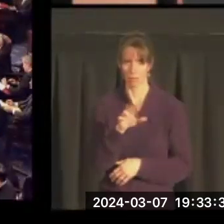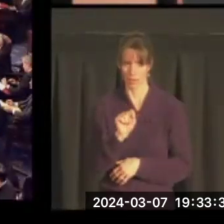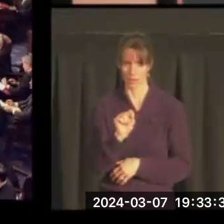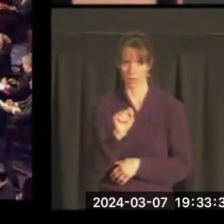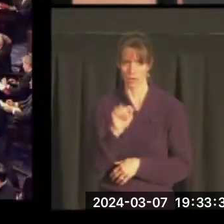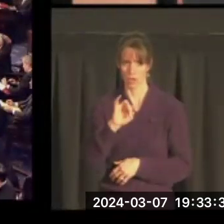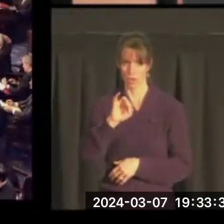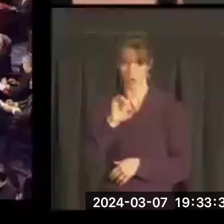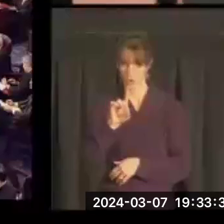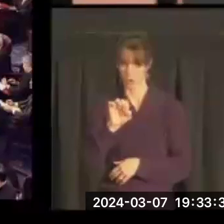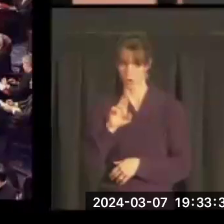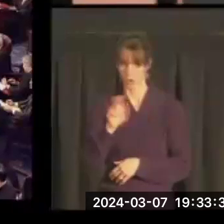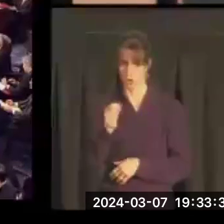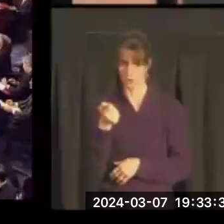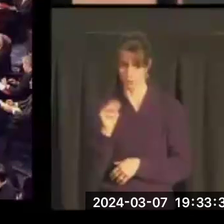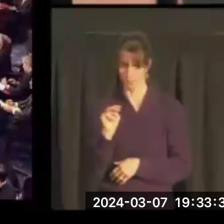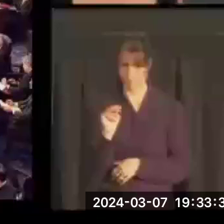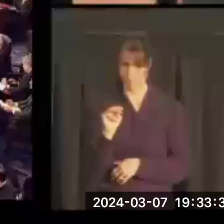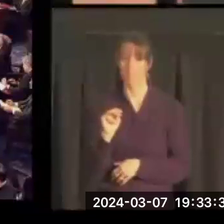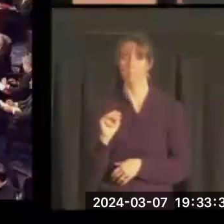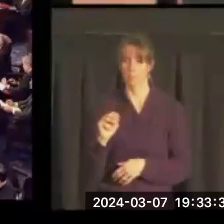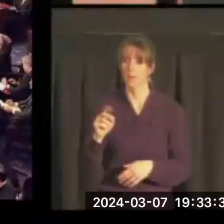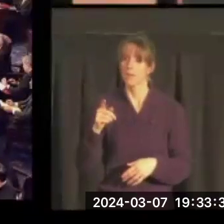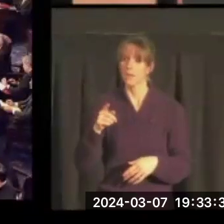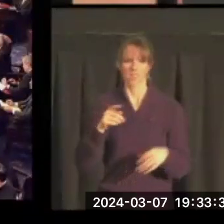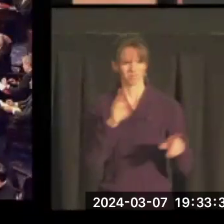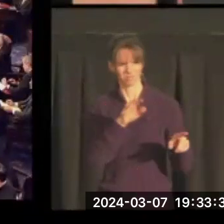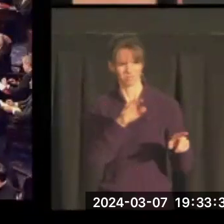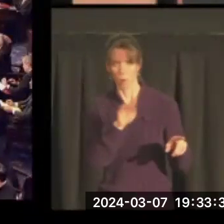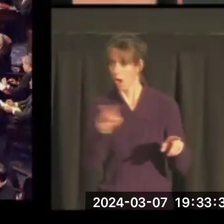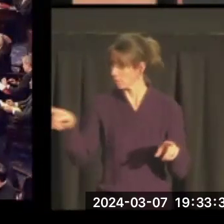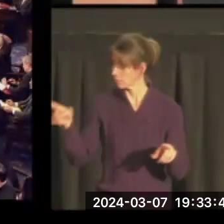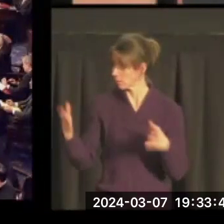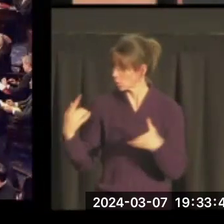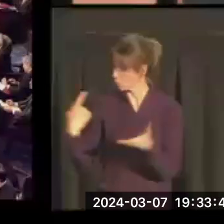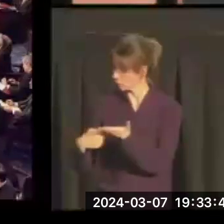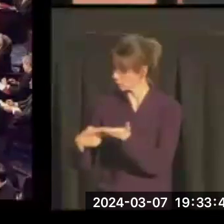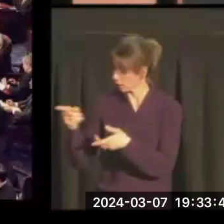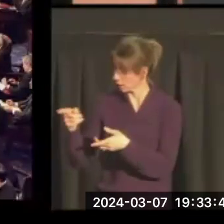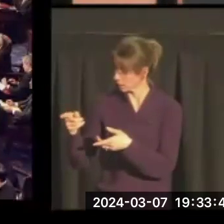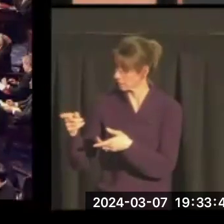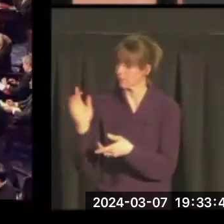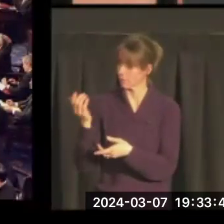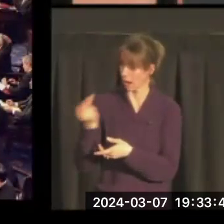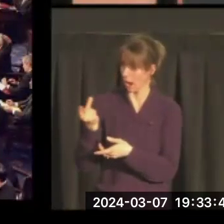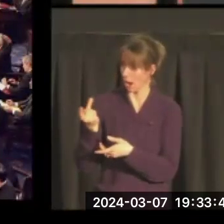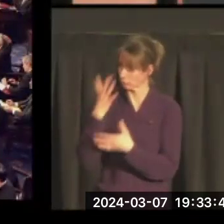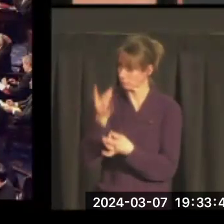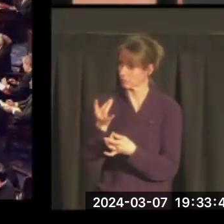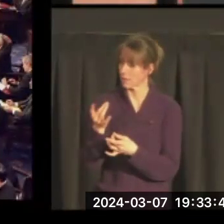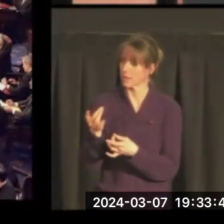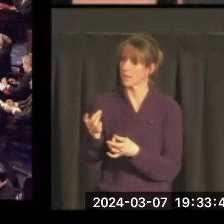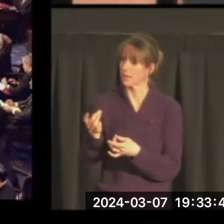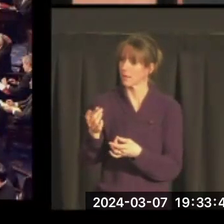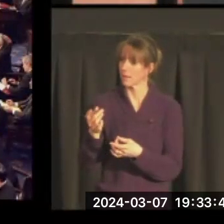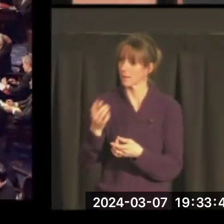And I said to him, look, I'm just kind of curious. Rob, this is something you would talk to, given our interest. He'd say to a